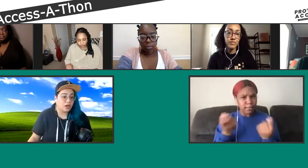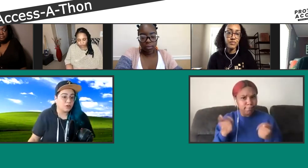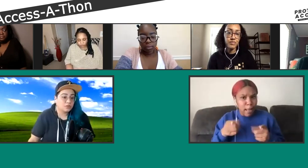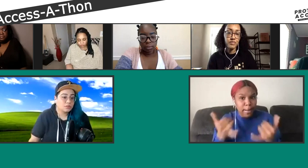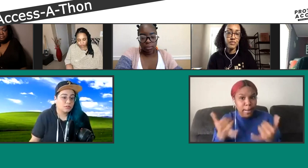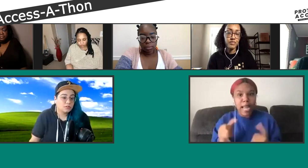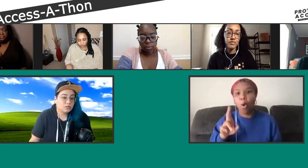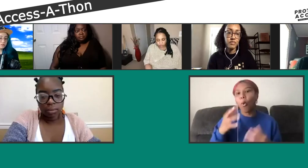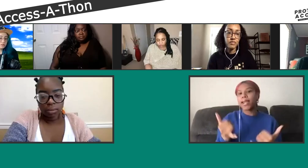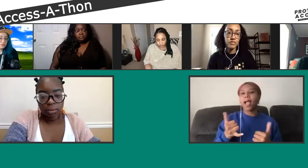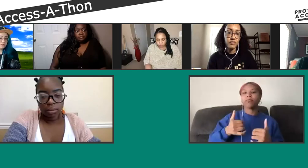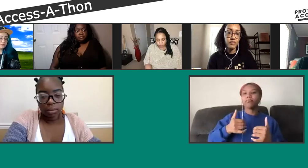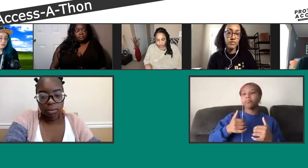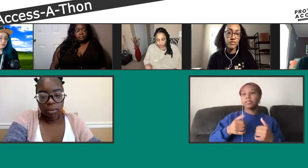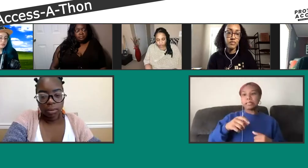further to go?